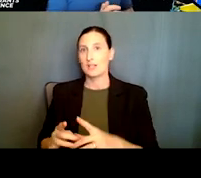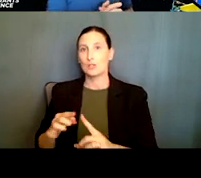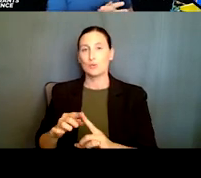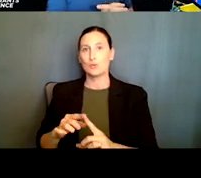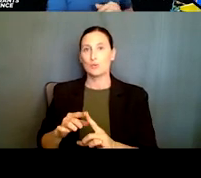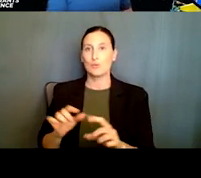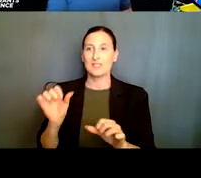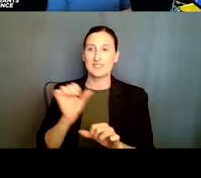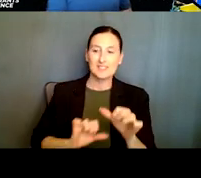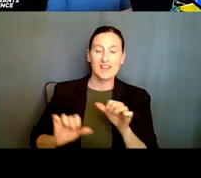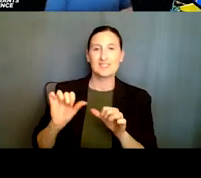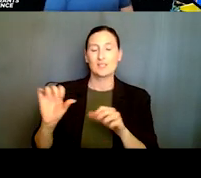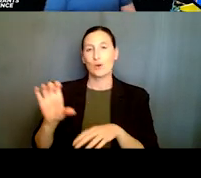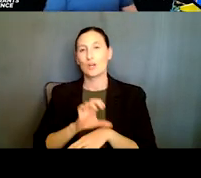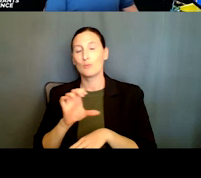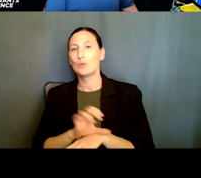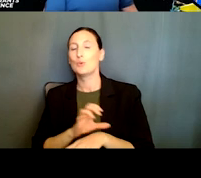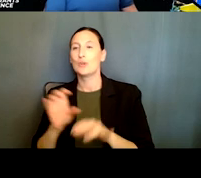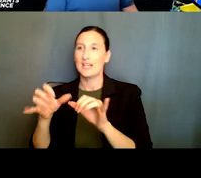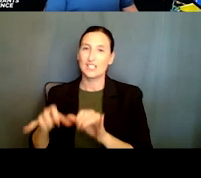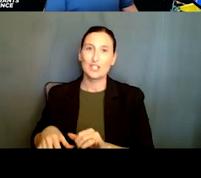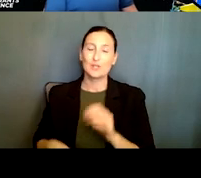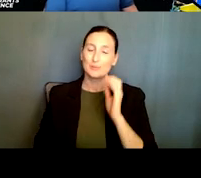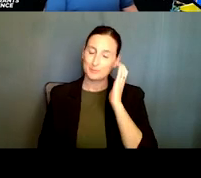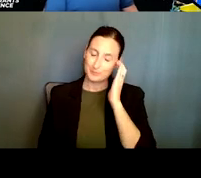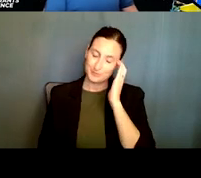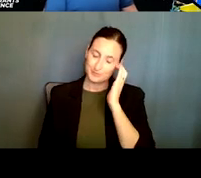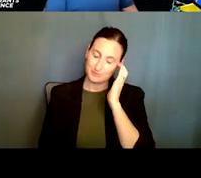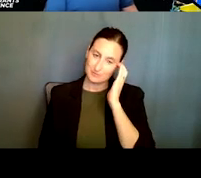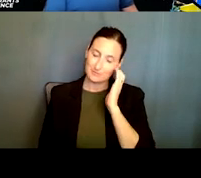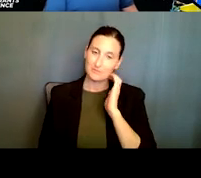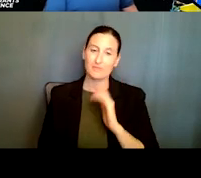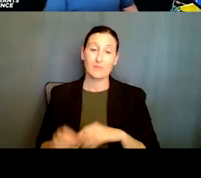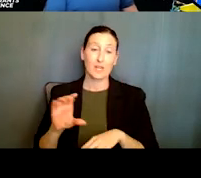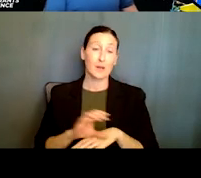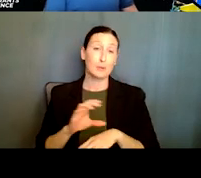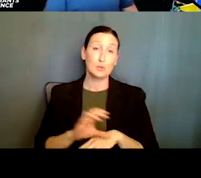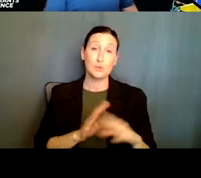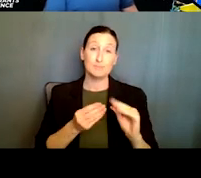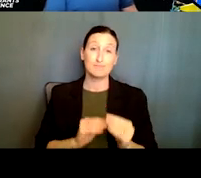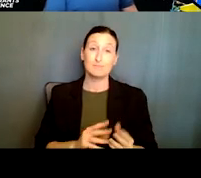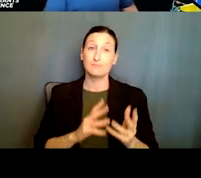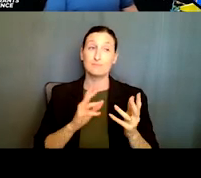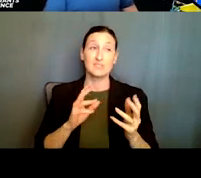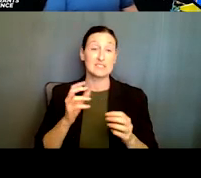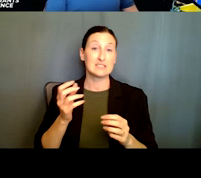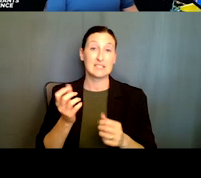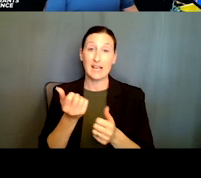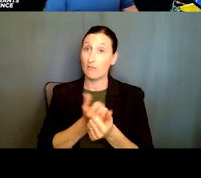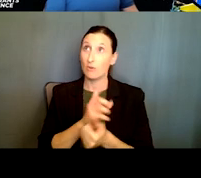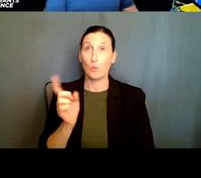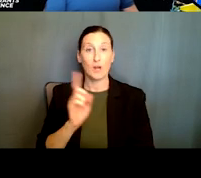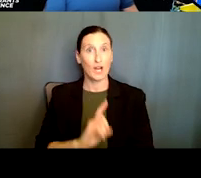the size of computer information science and engineering. Um, computing is everywhere. Um, computing, uh,